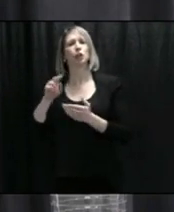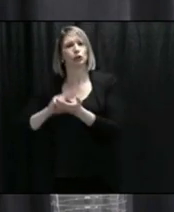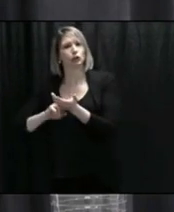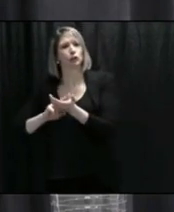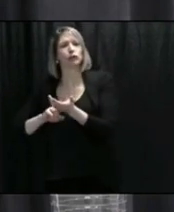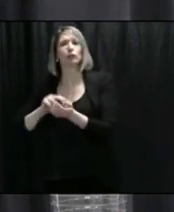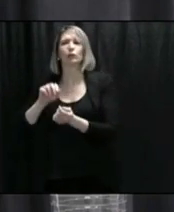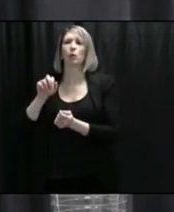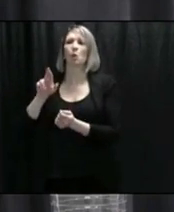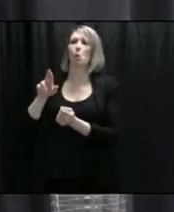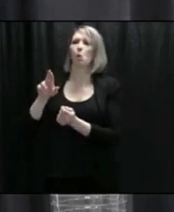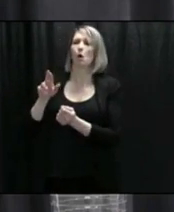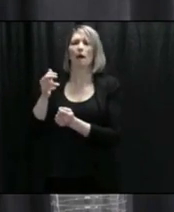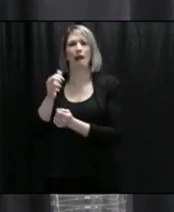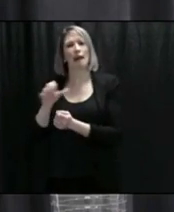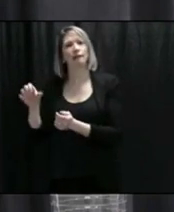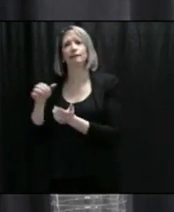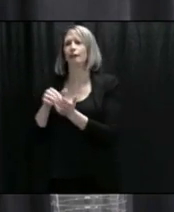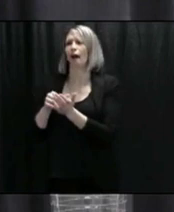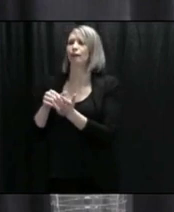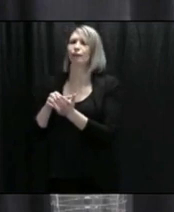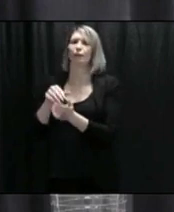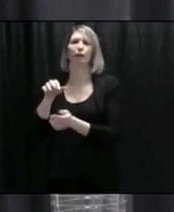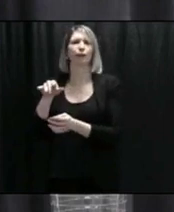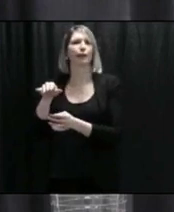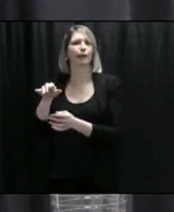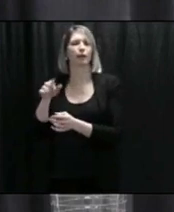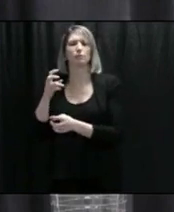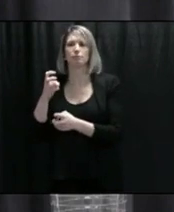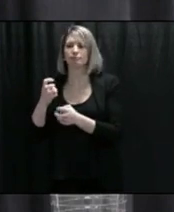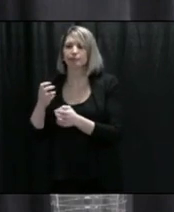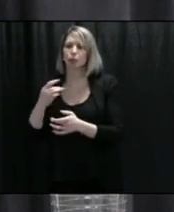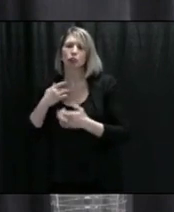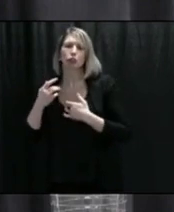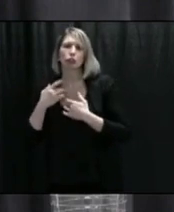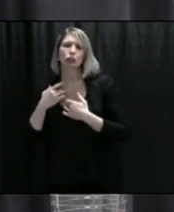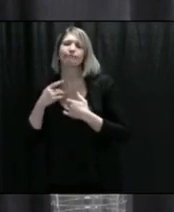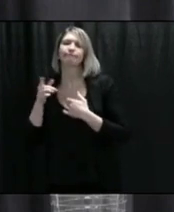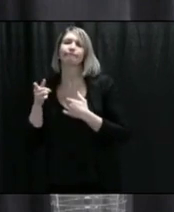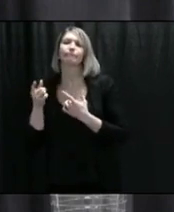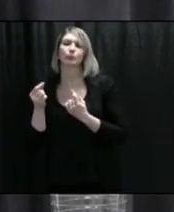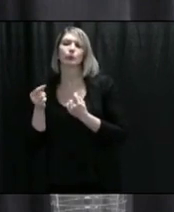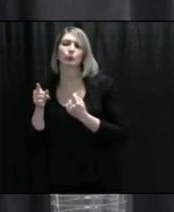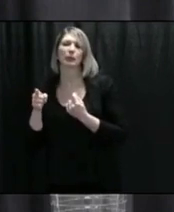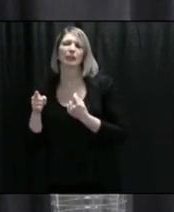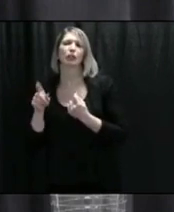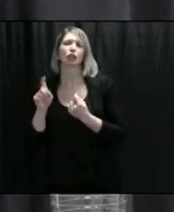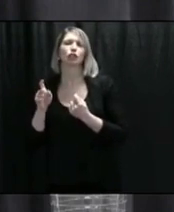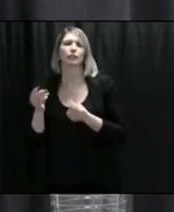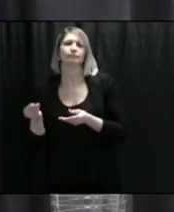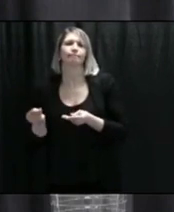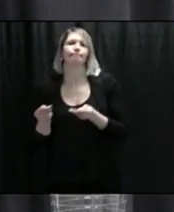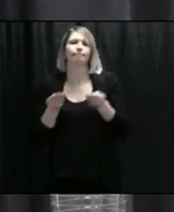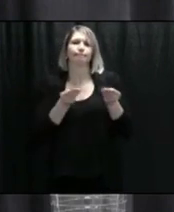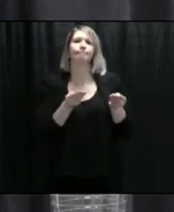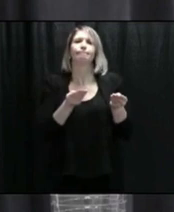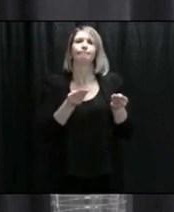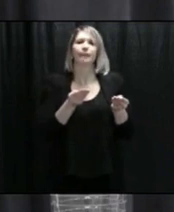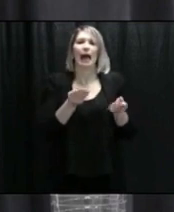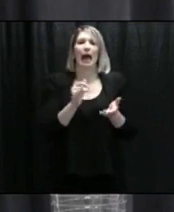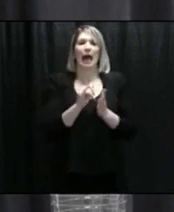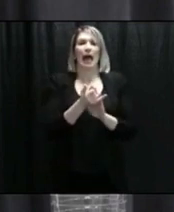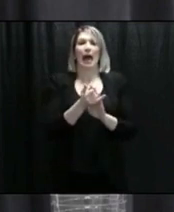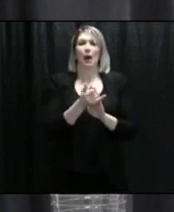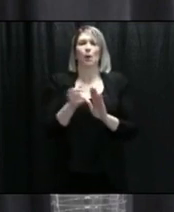any of the staff there have concerns, there are mechanisms for them to bring that forward, either